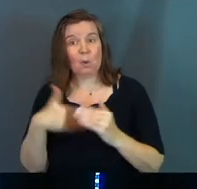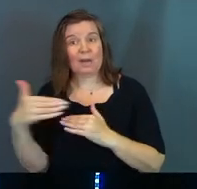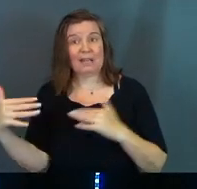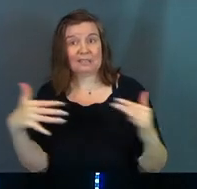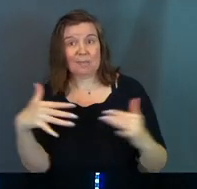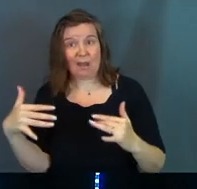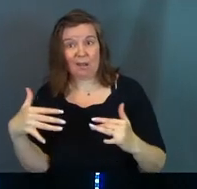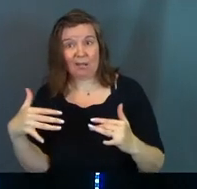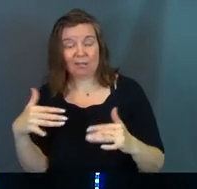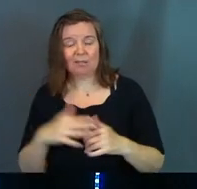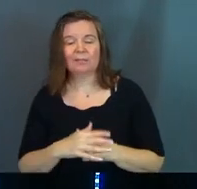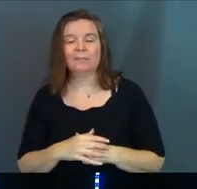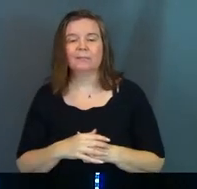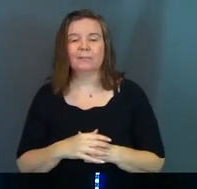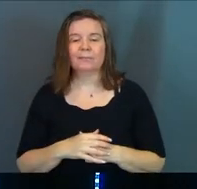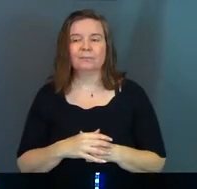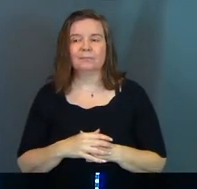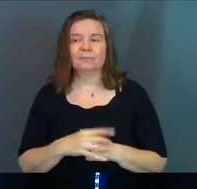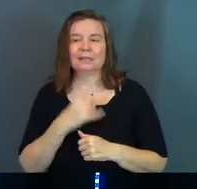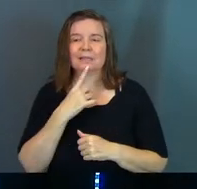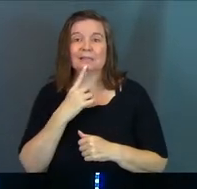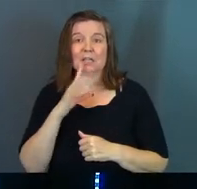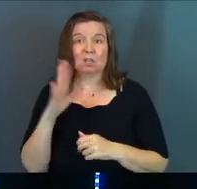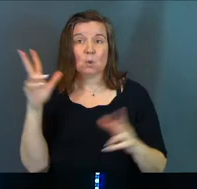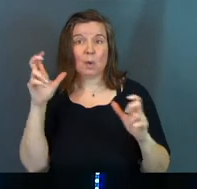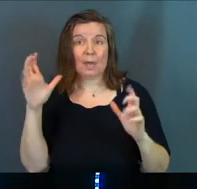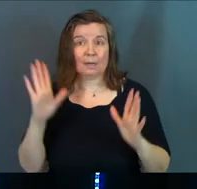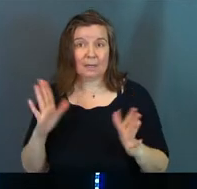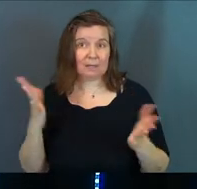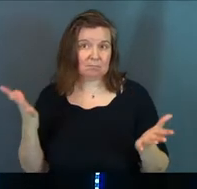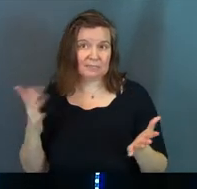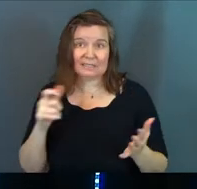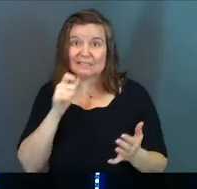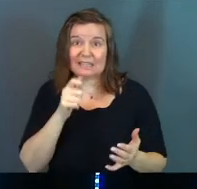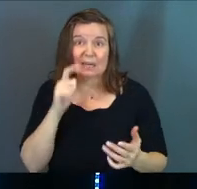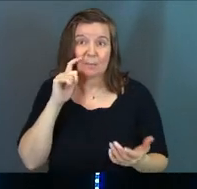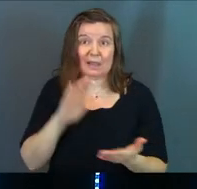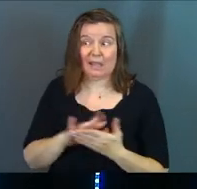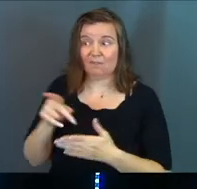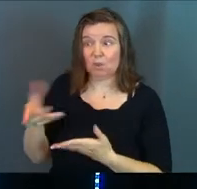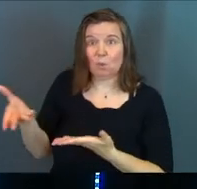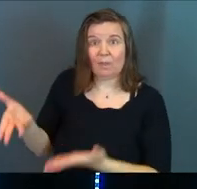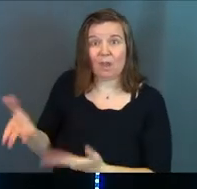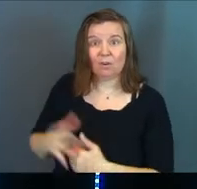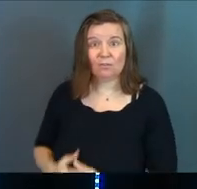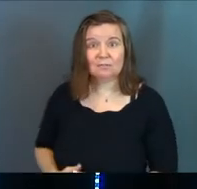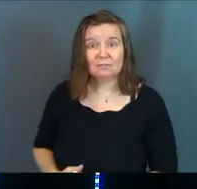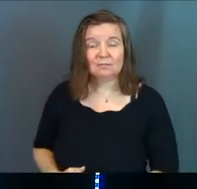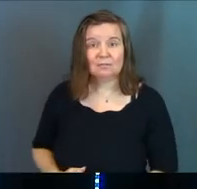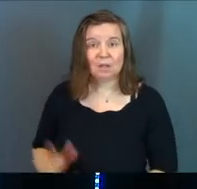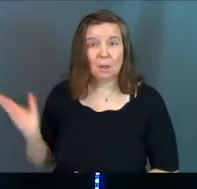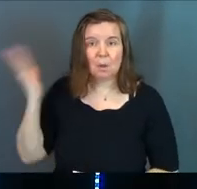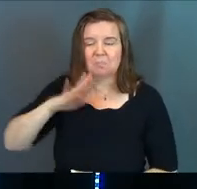next battle? Let's say your enemy did not believe you existed.